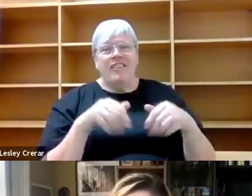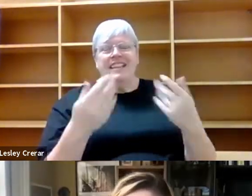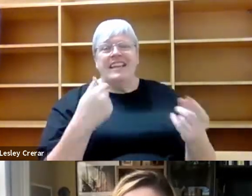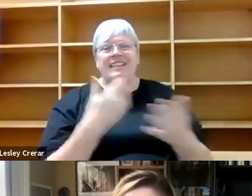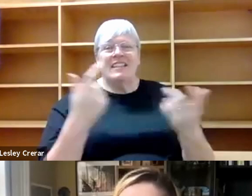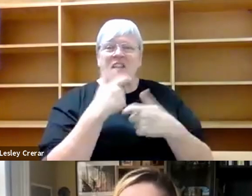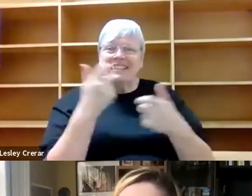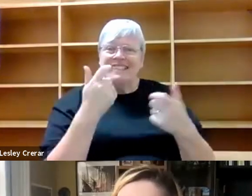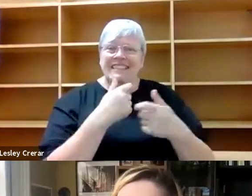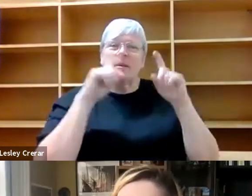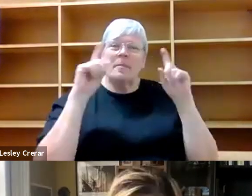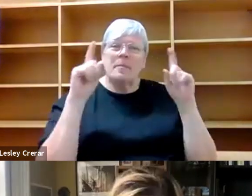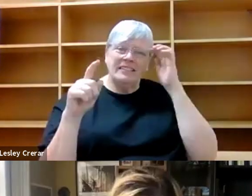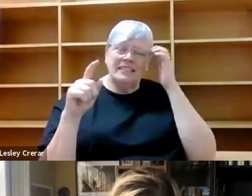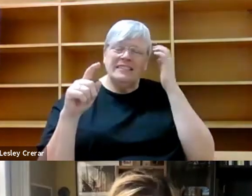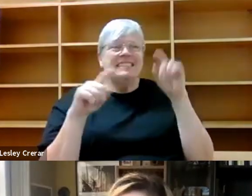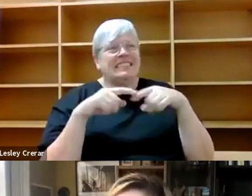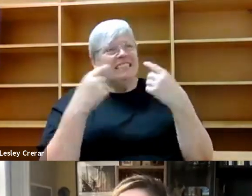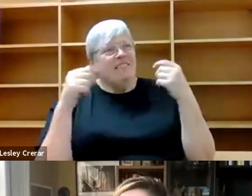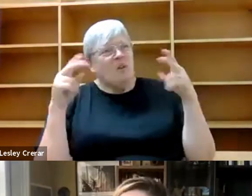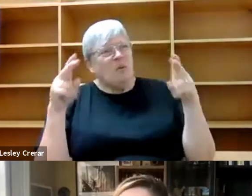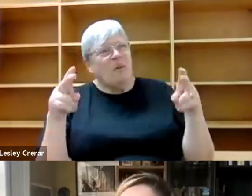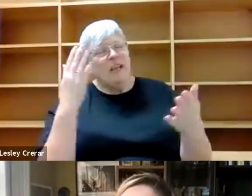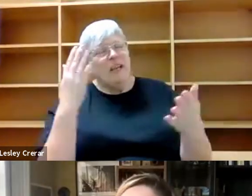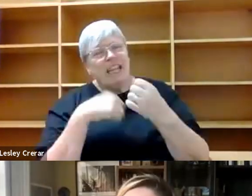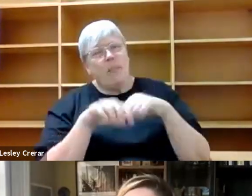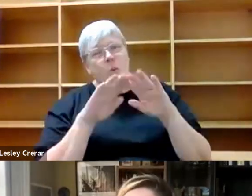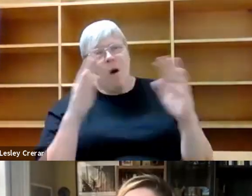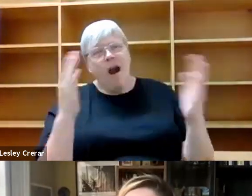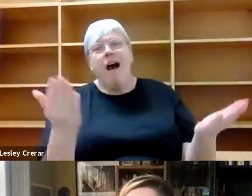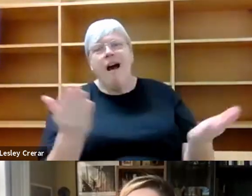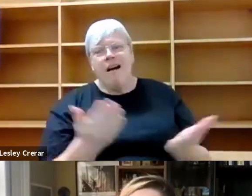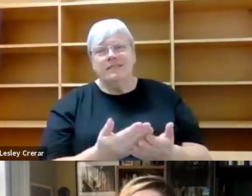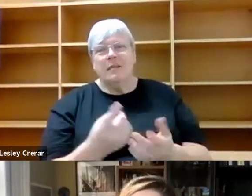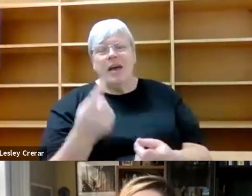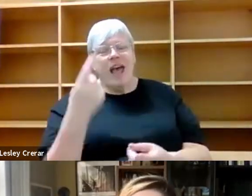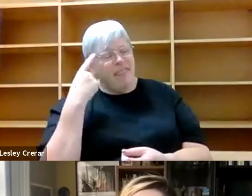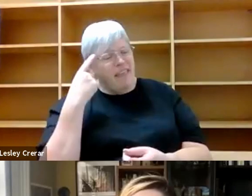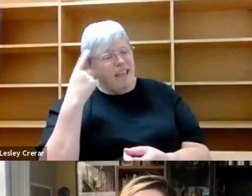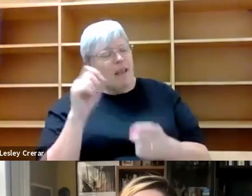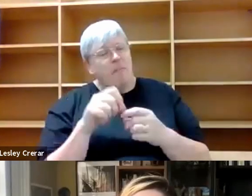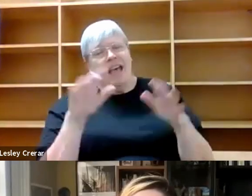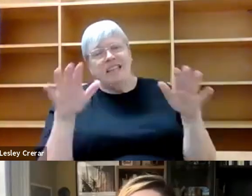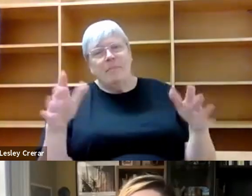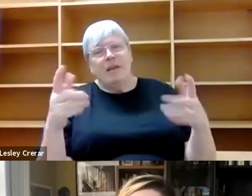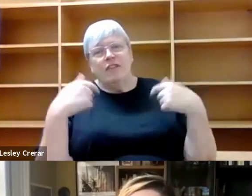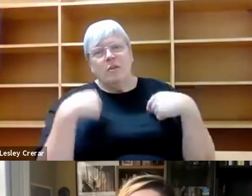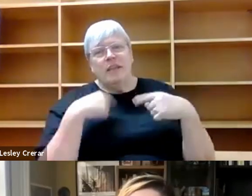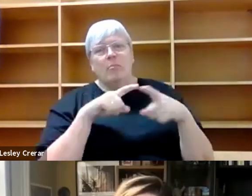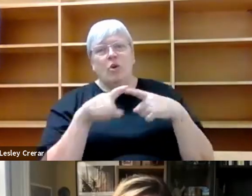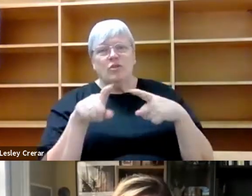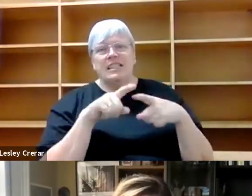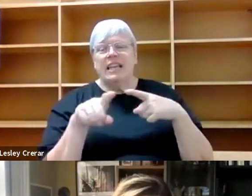it's, uh, a very different way of being in the world. Um, but I think the pandemic for me mostly was a case of